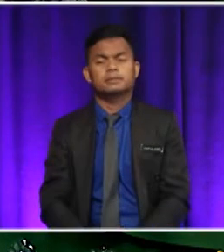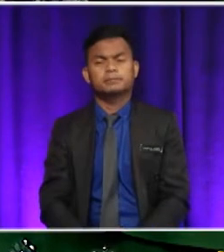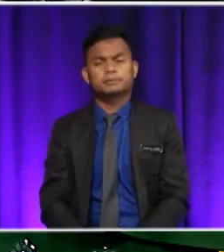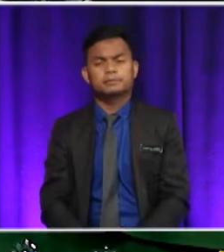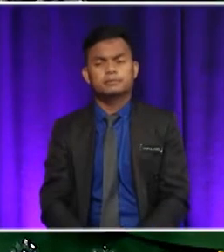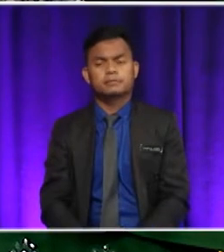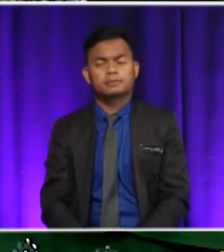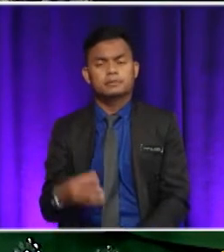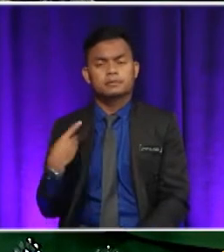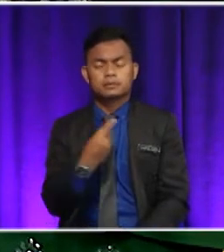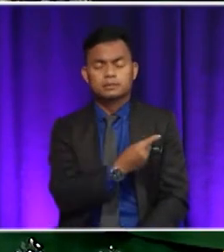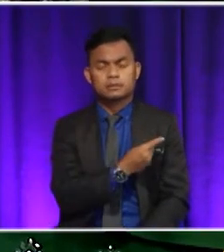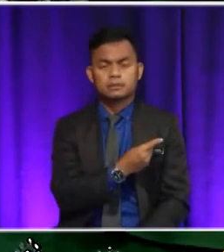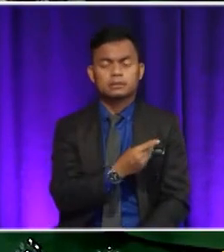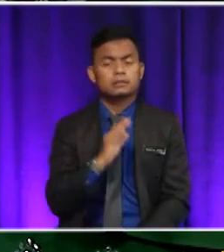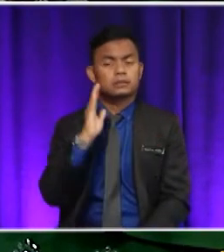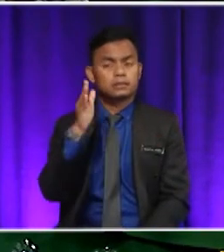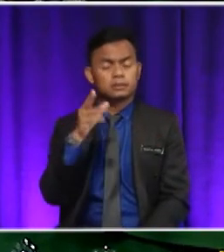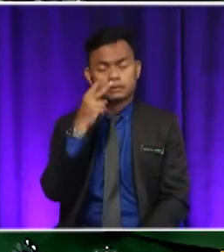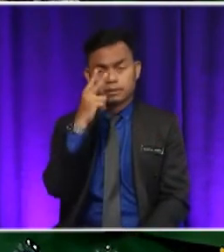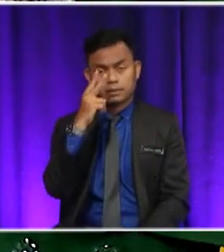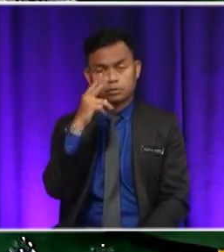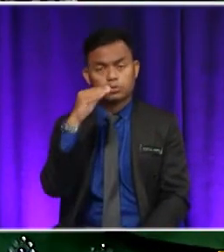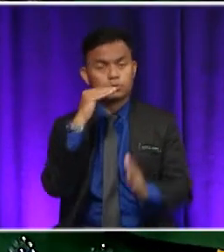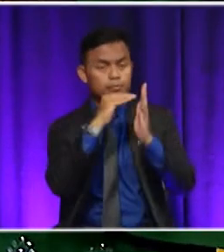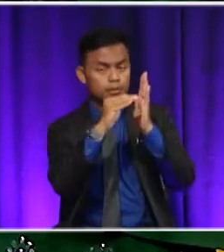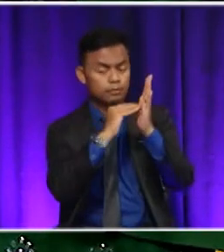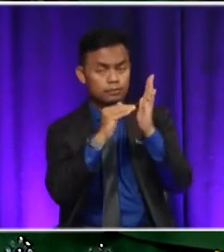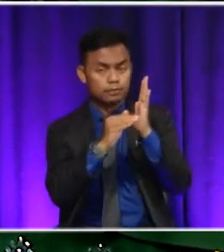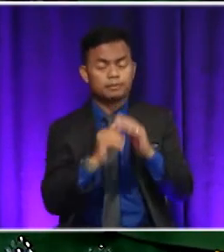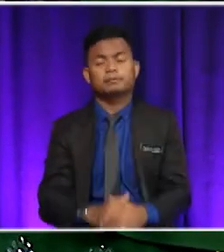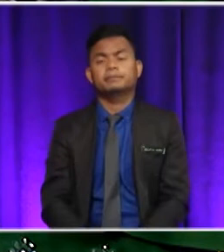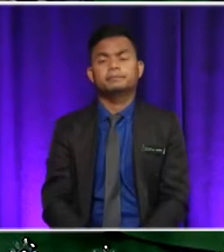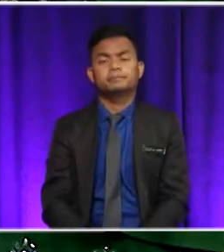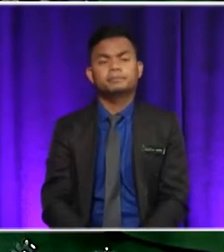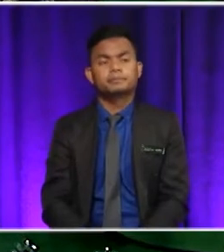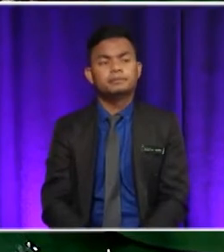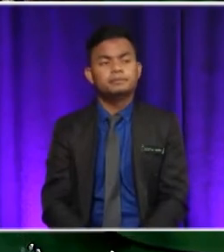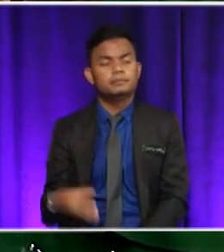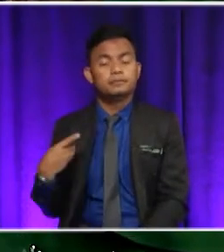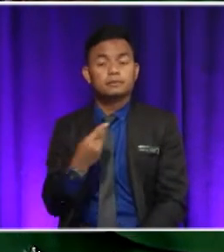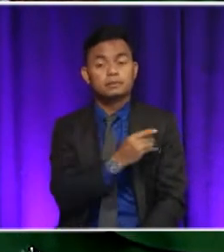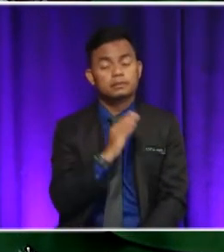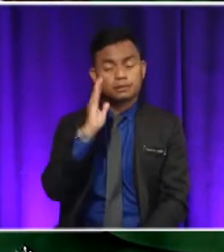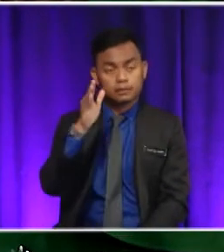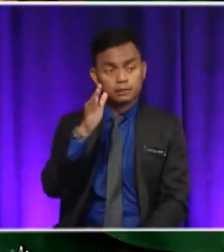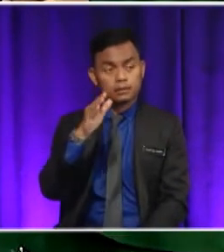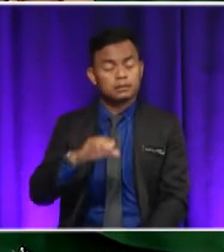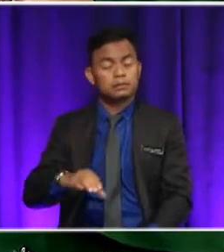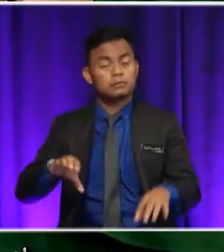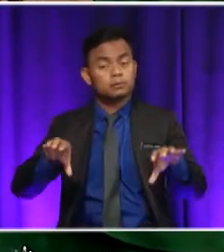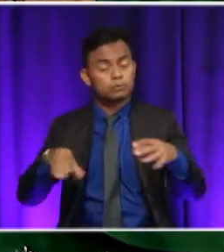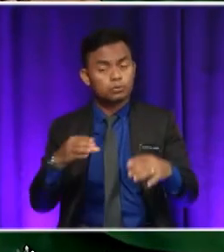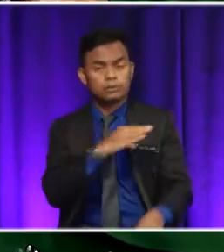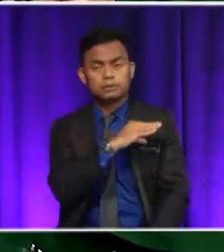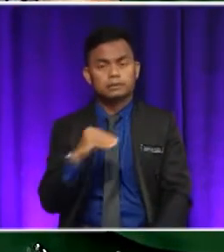going to look at each paragraph. So when we look at each paragraph, we are going to try and identify